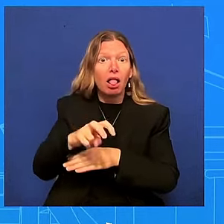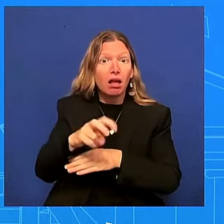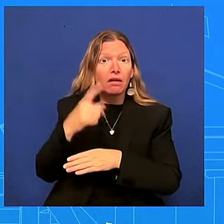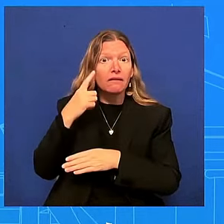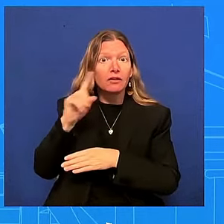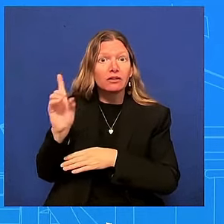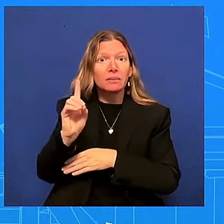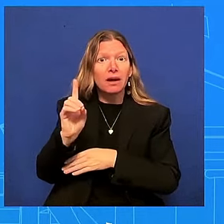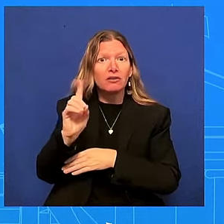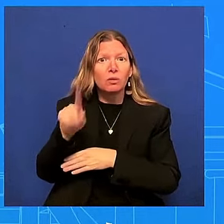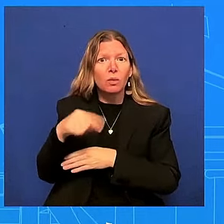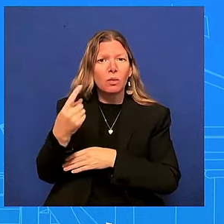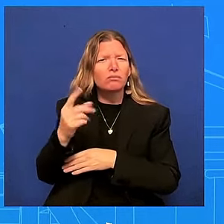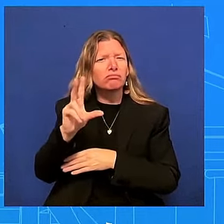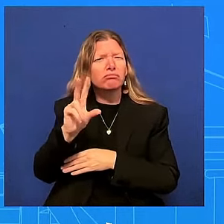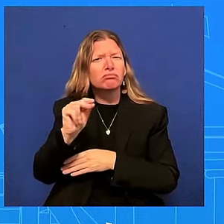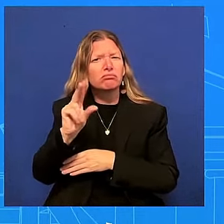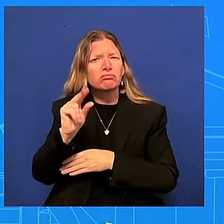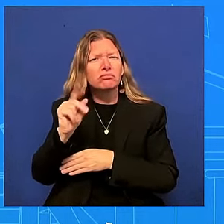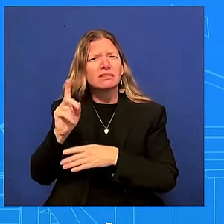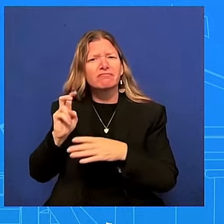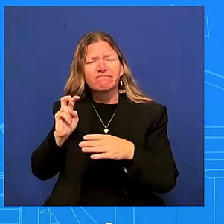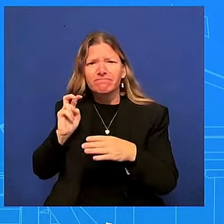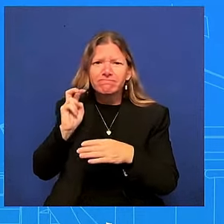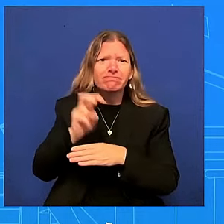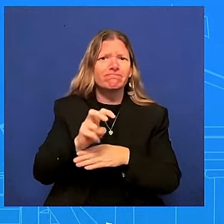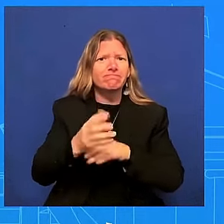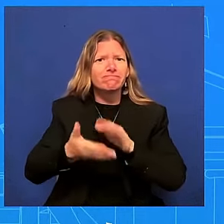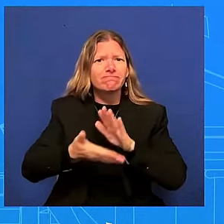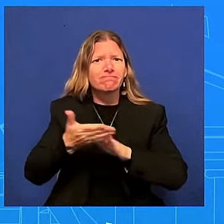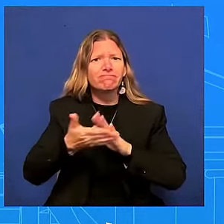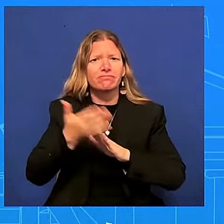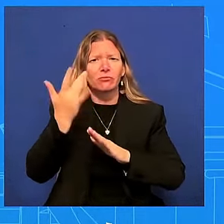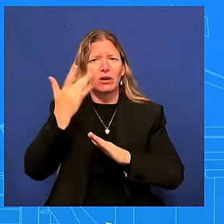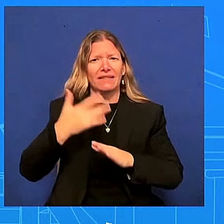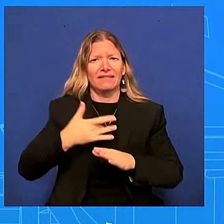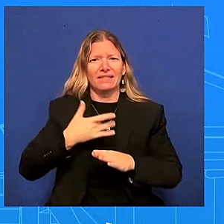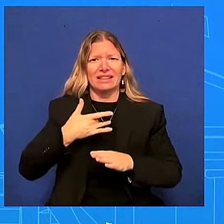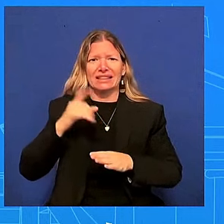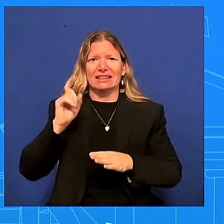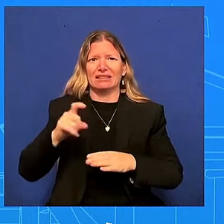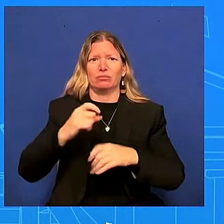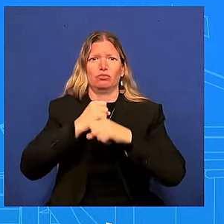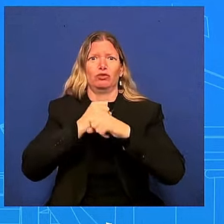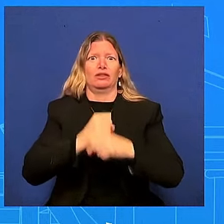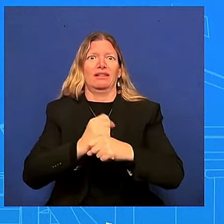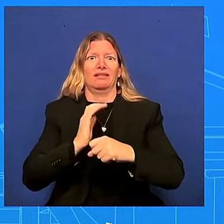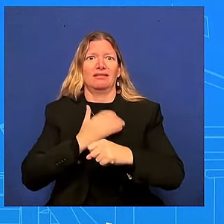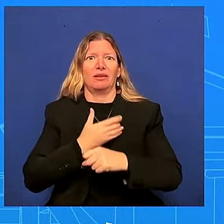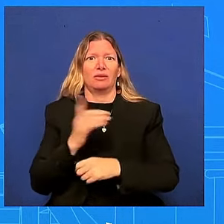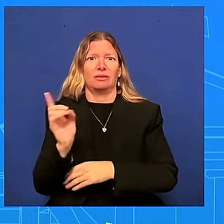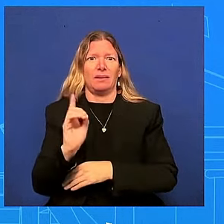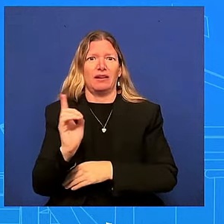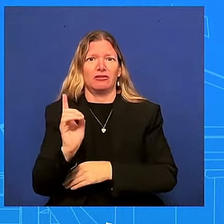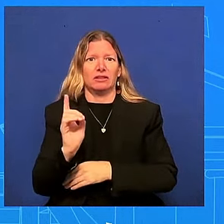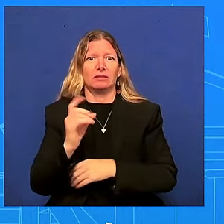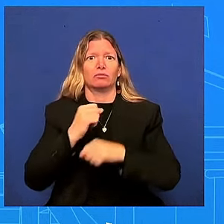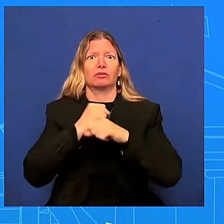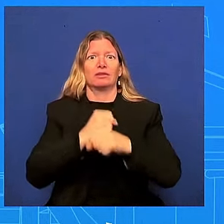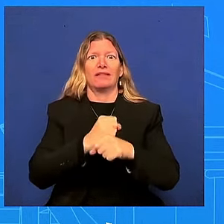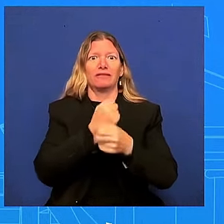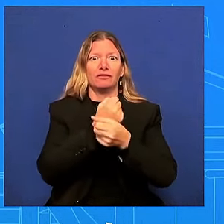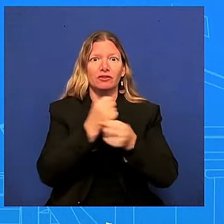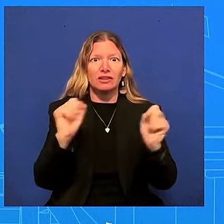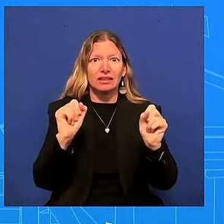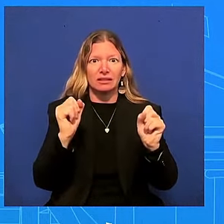can to protect our democracy and to and now protect our freedoms because of what happened with roe v wade obviously that's not we don't